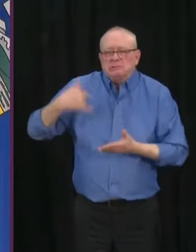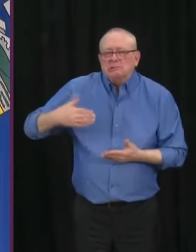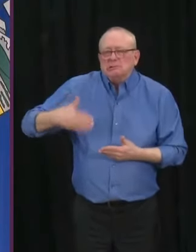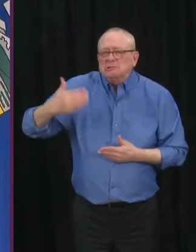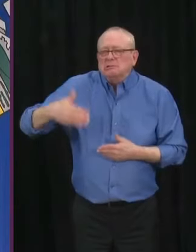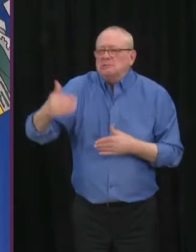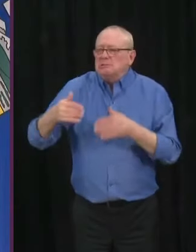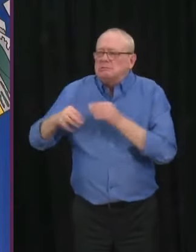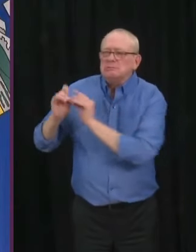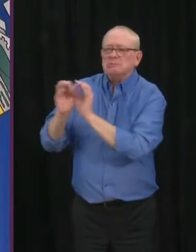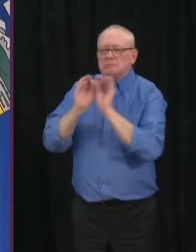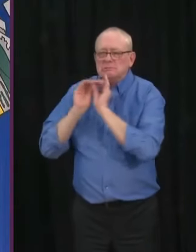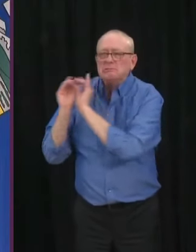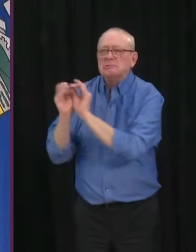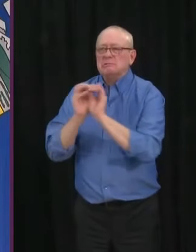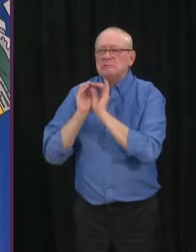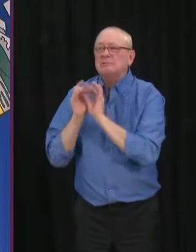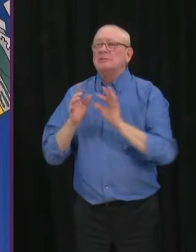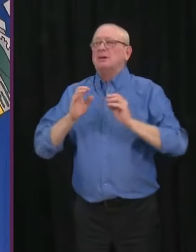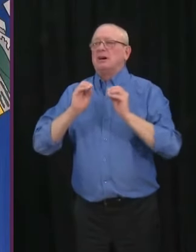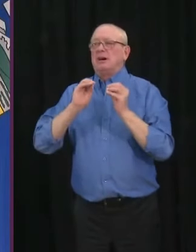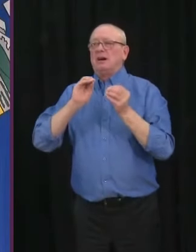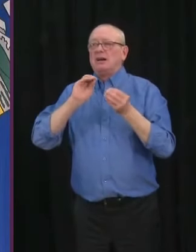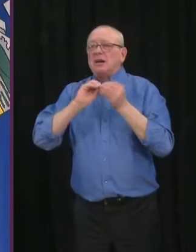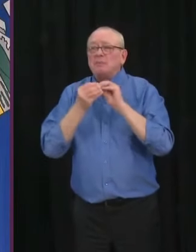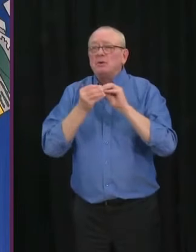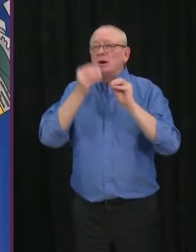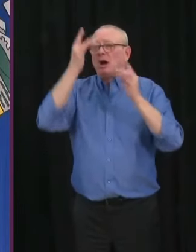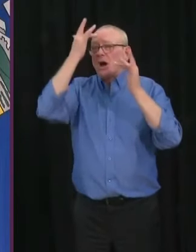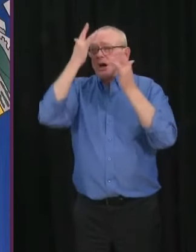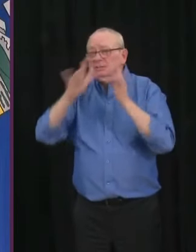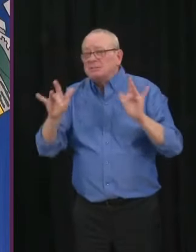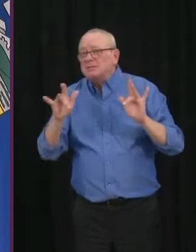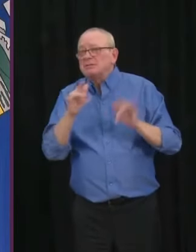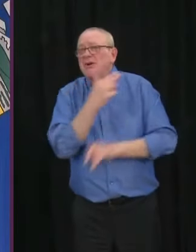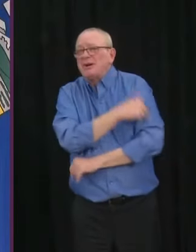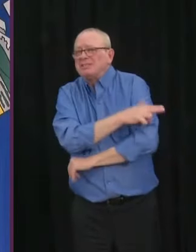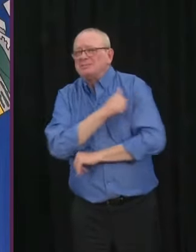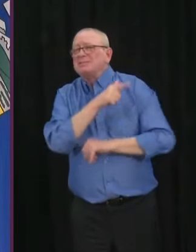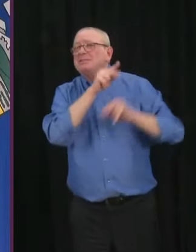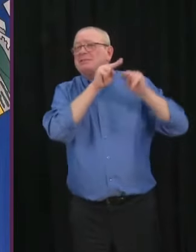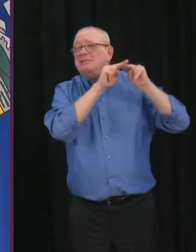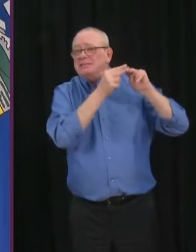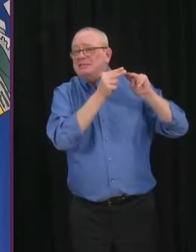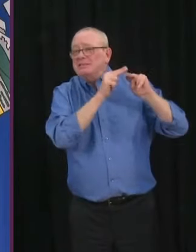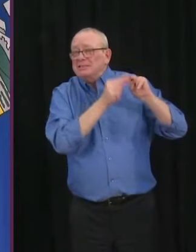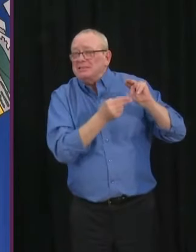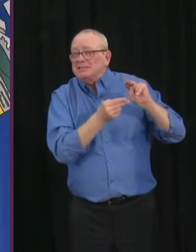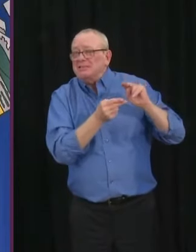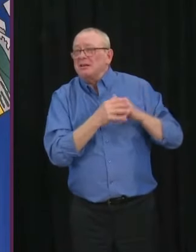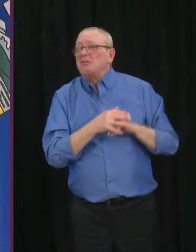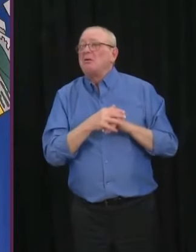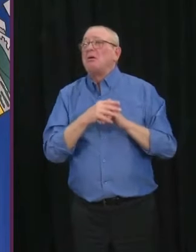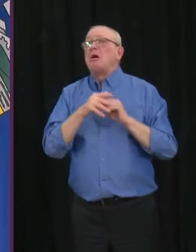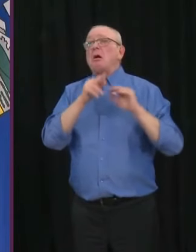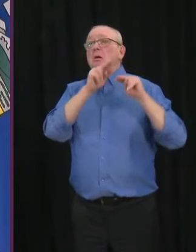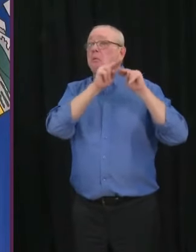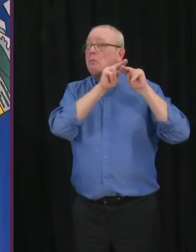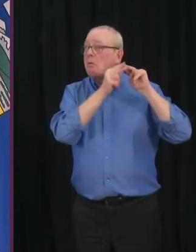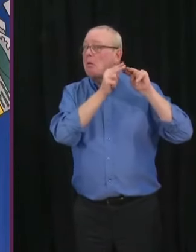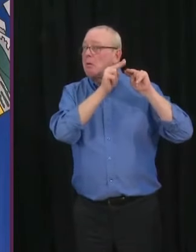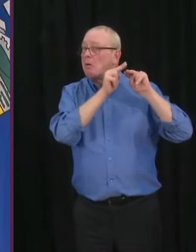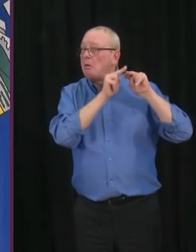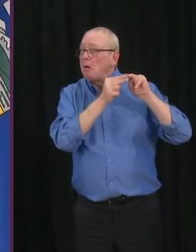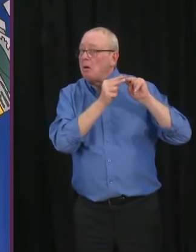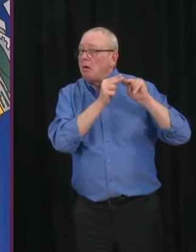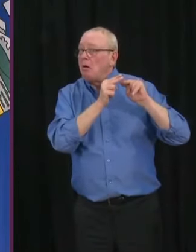case rates and hospitalizations and our ICU admissions continue to slow down and go down, we